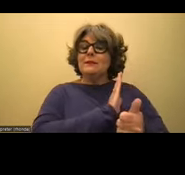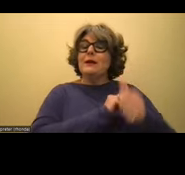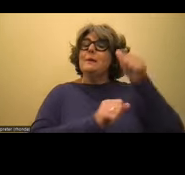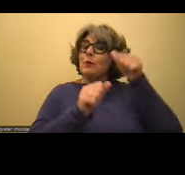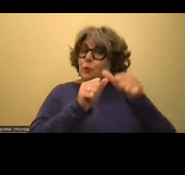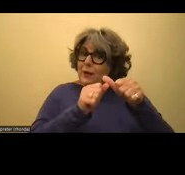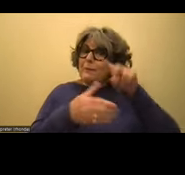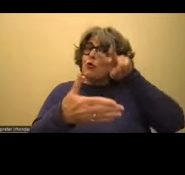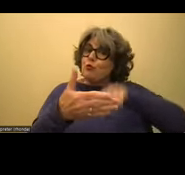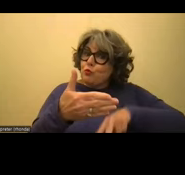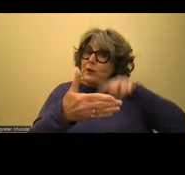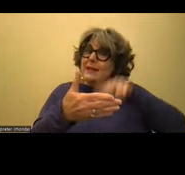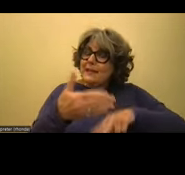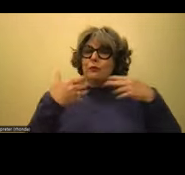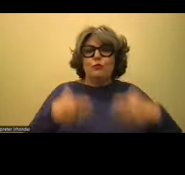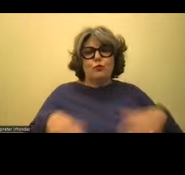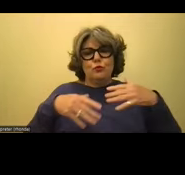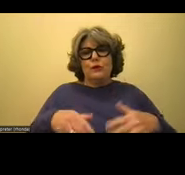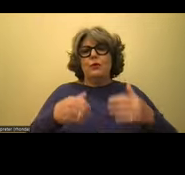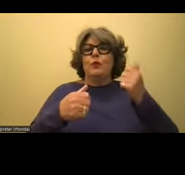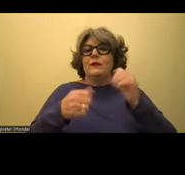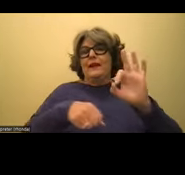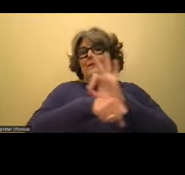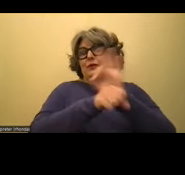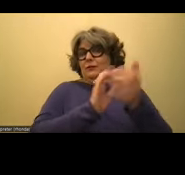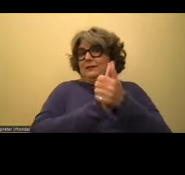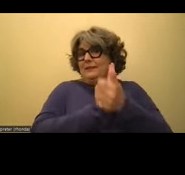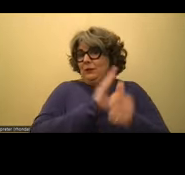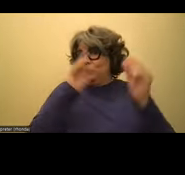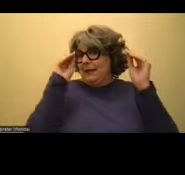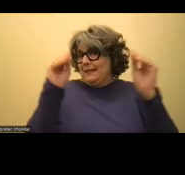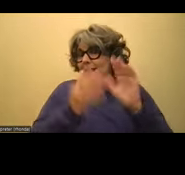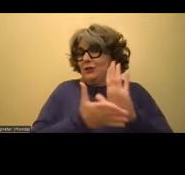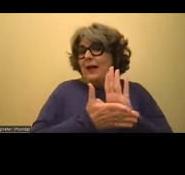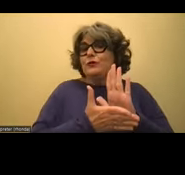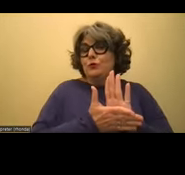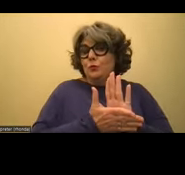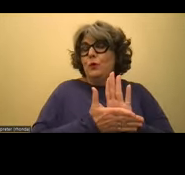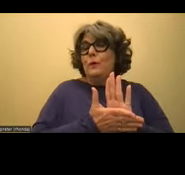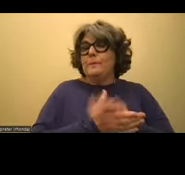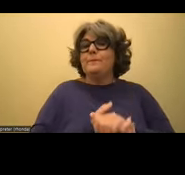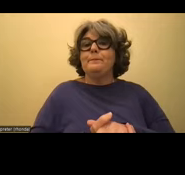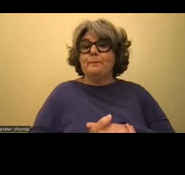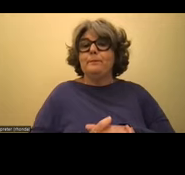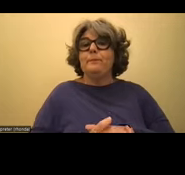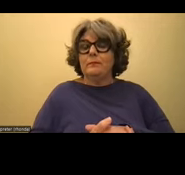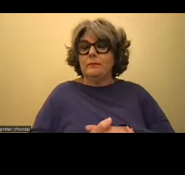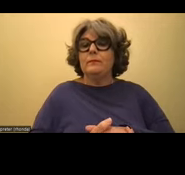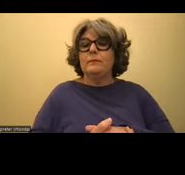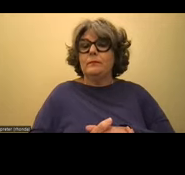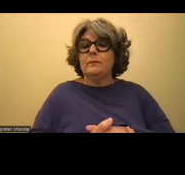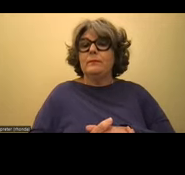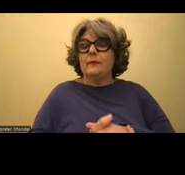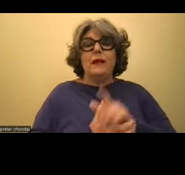is the most, one of the most functional skills that we can teach a student in school. And so I'm a really